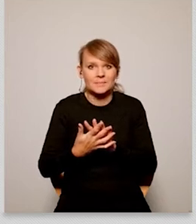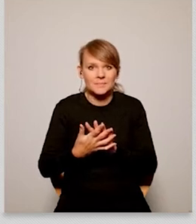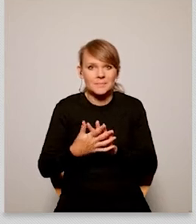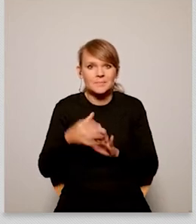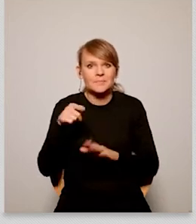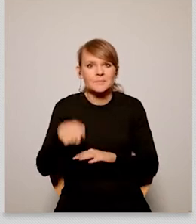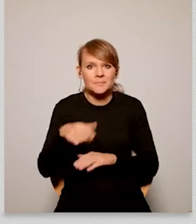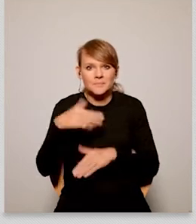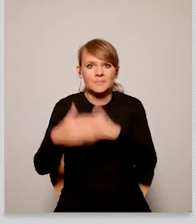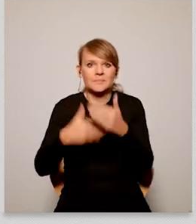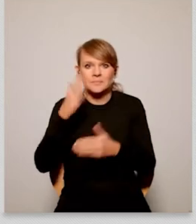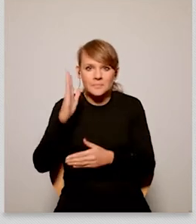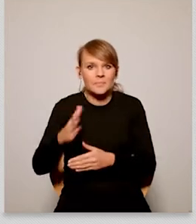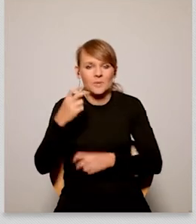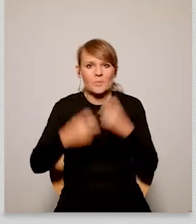transition